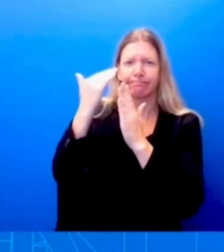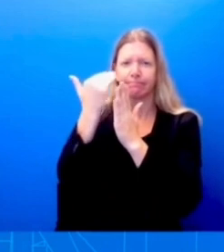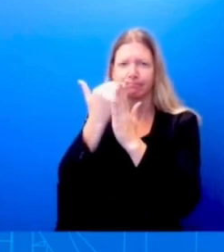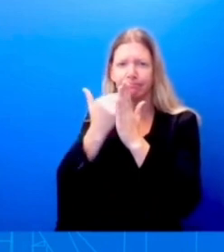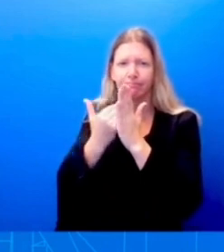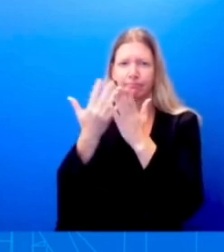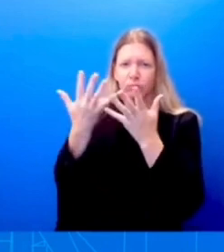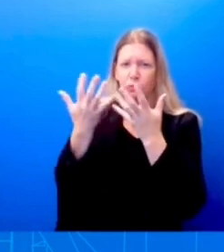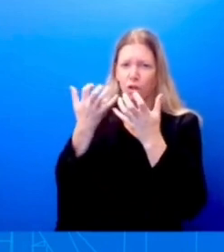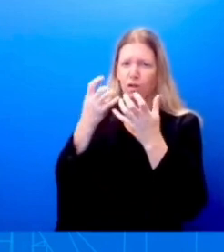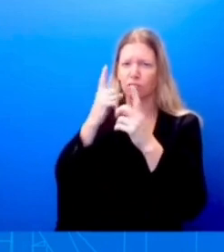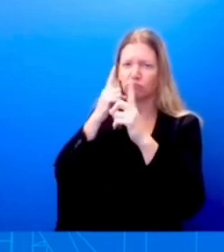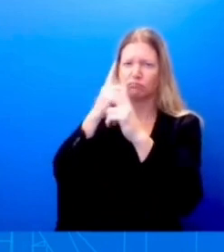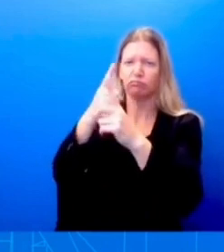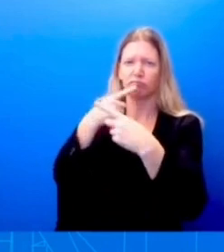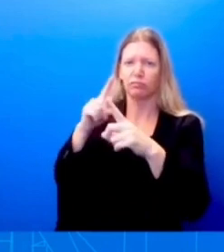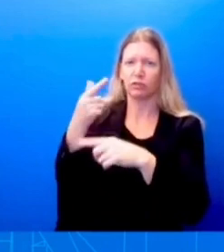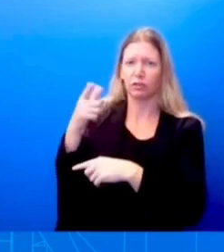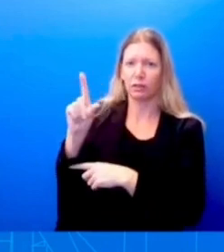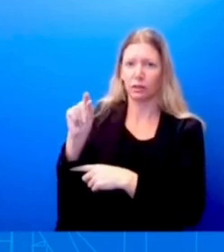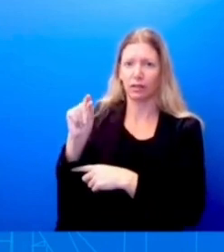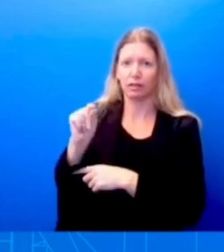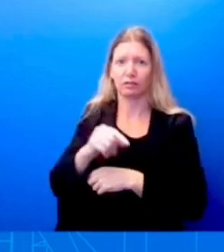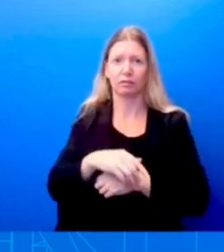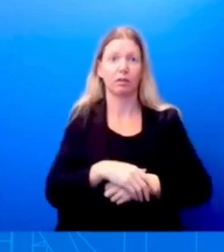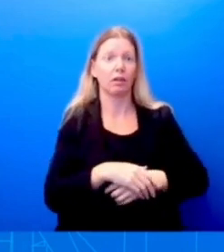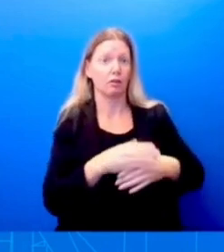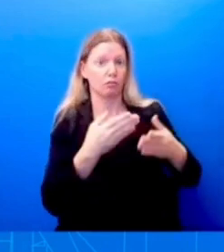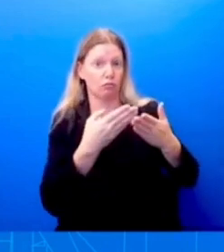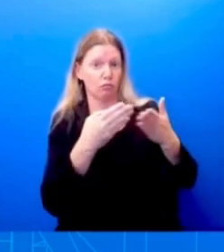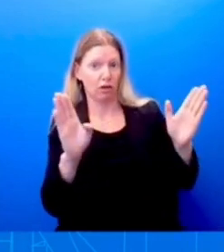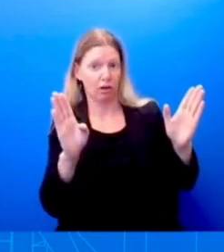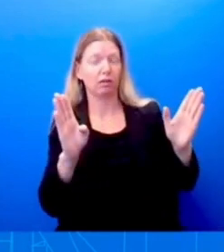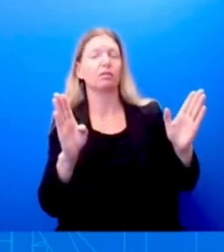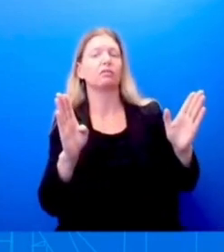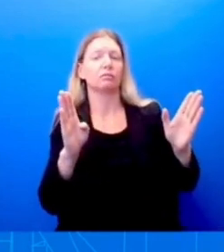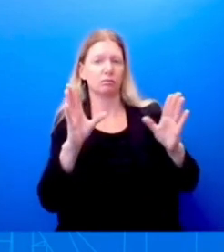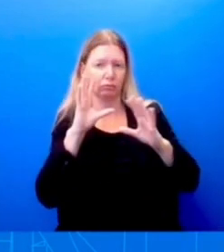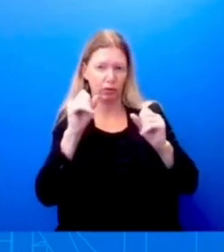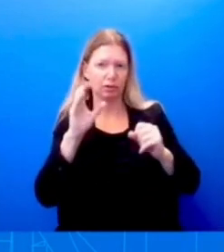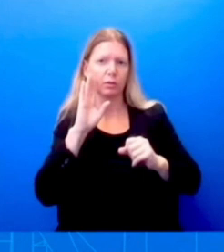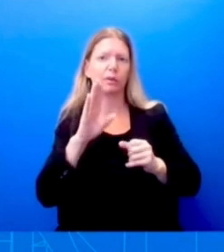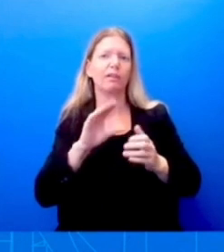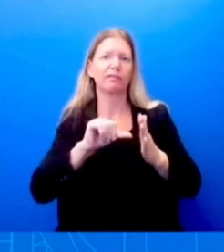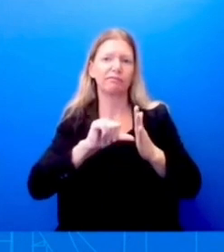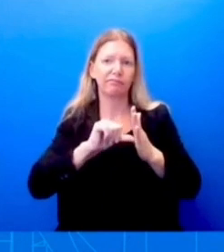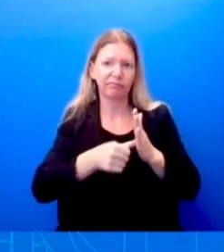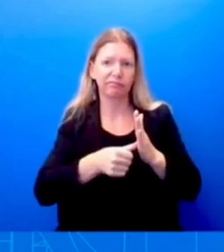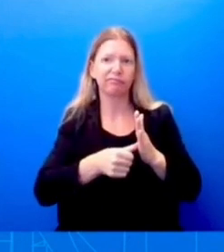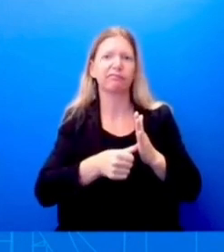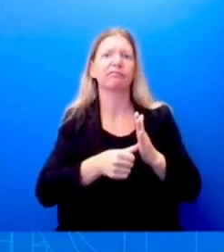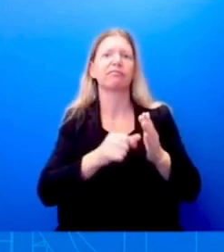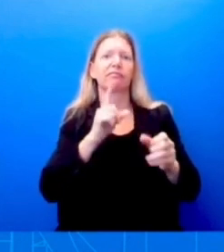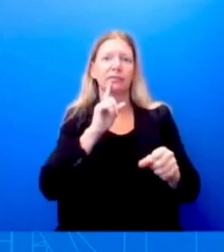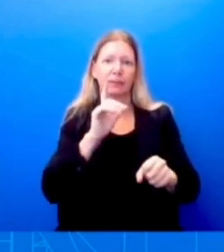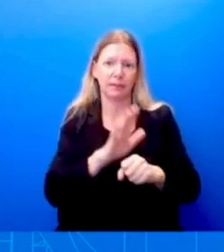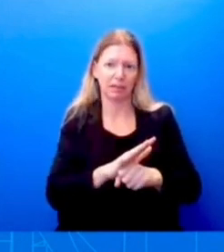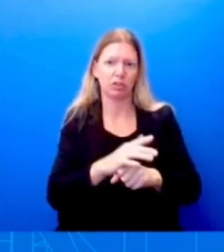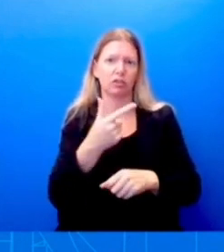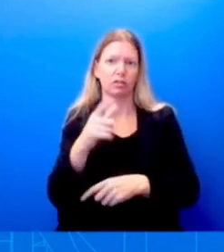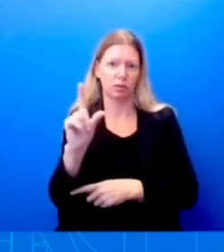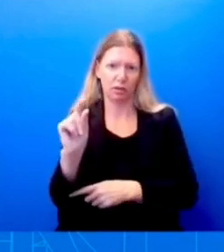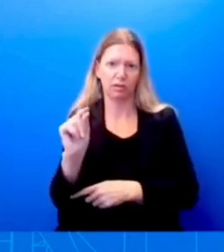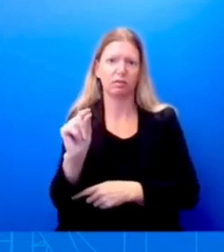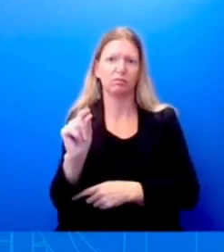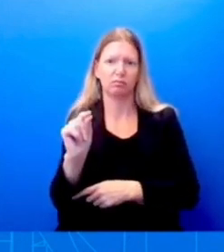So, um, he's going to reaffirm, the president will reaffirm the U S commitment to the G to the G20 as the premier forum for, of, uh, economic